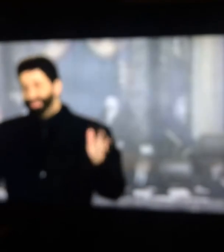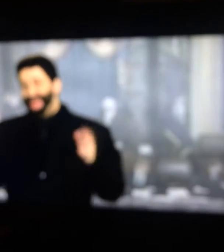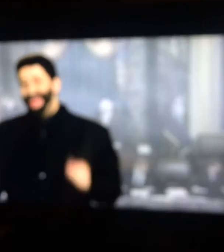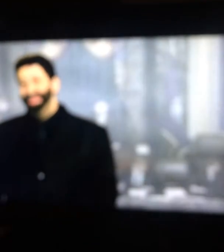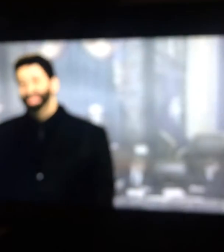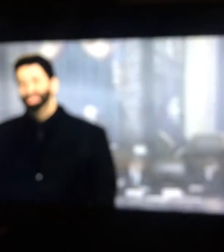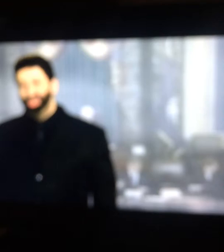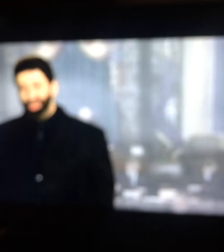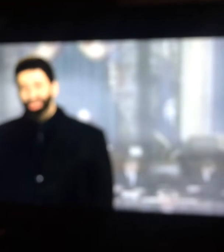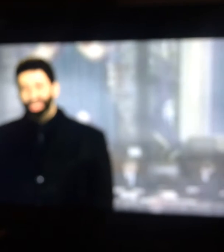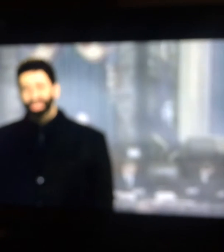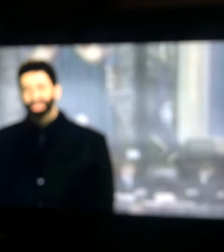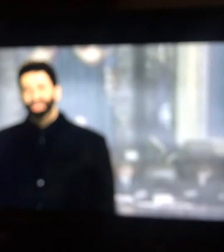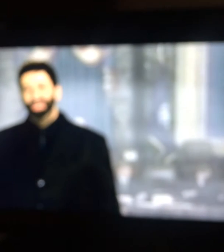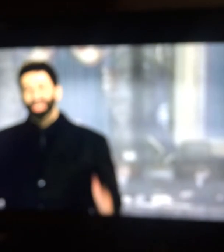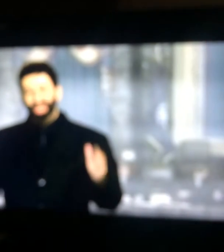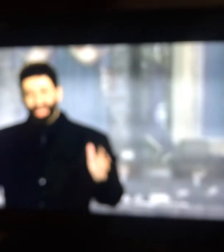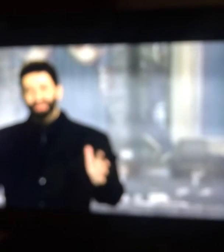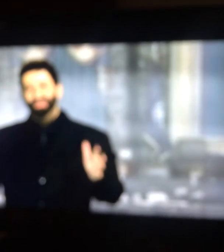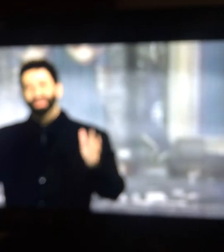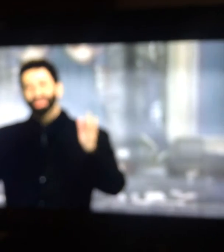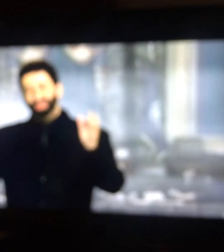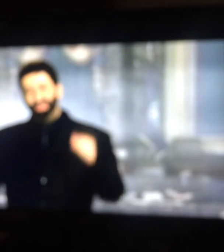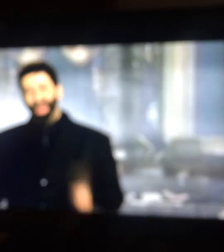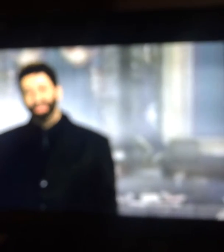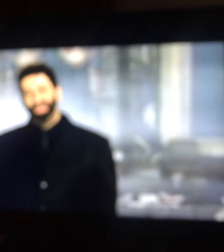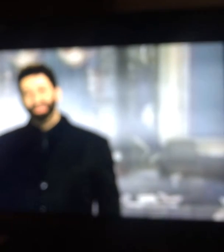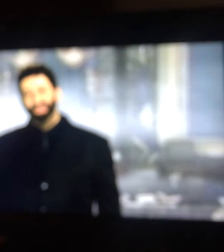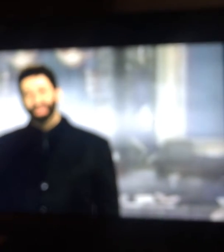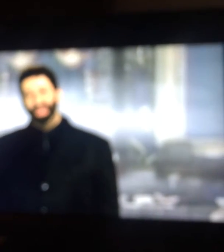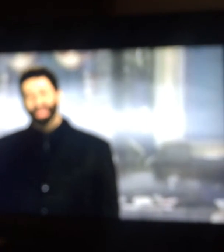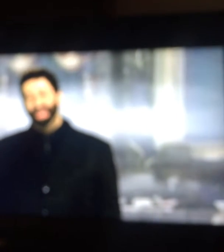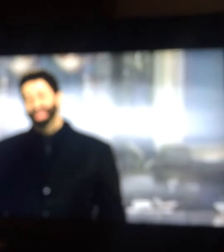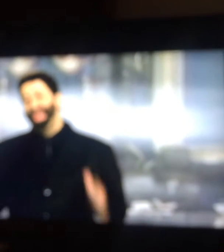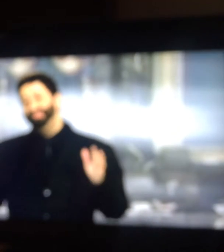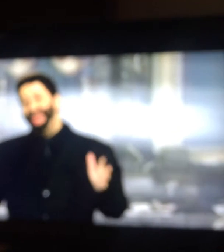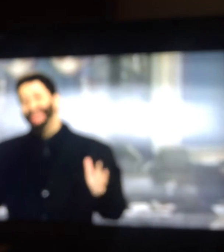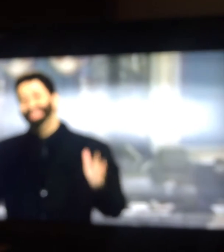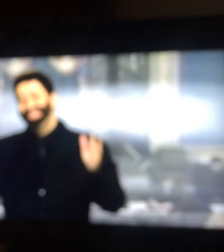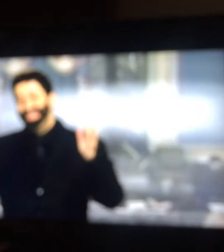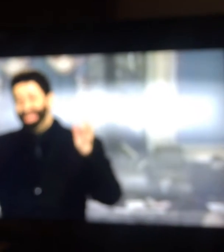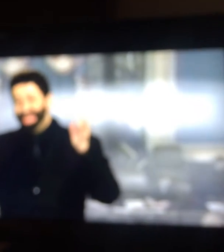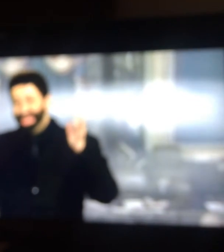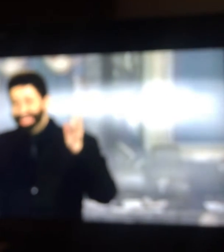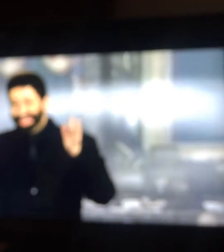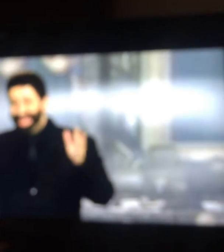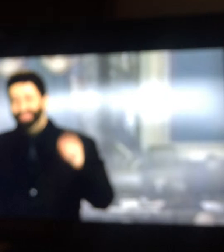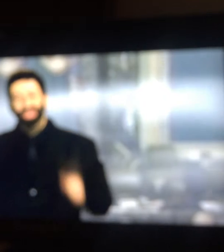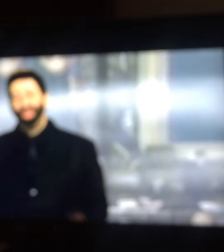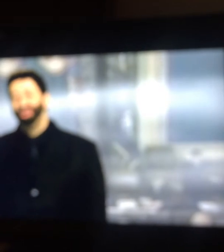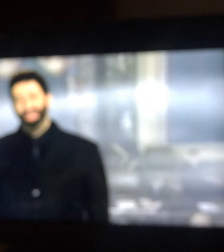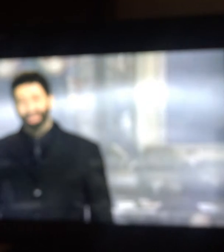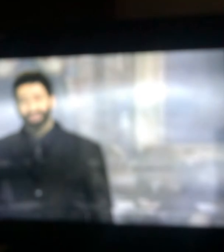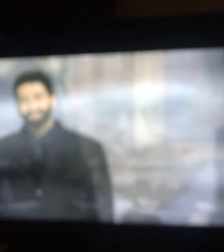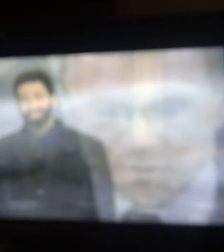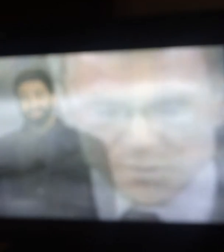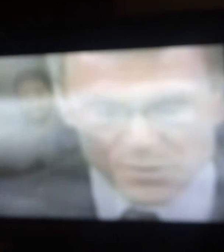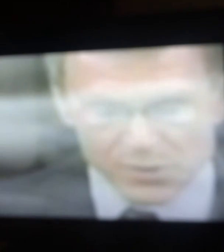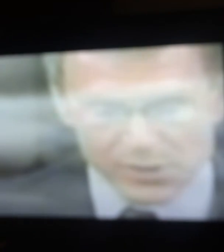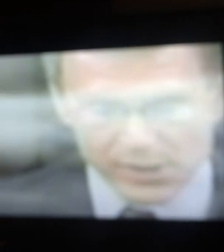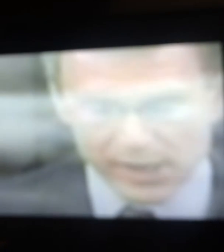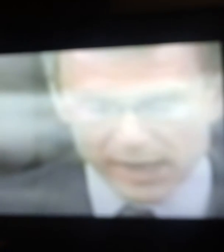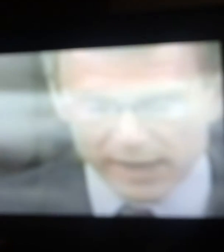One man is chosen to give the response, and that man is the Senate Majority Leader.